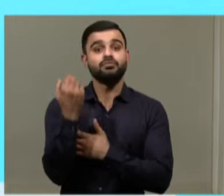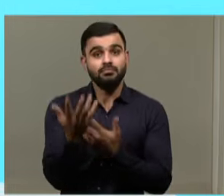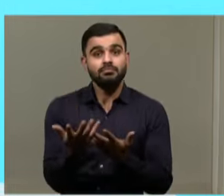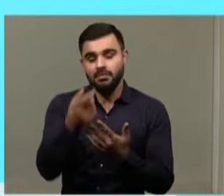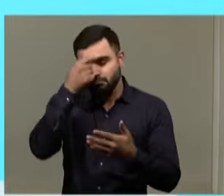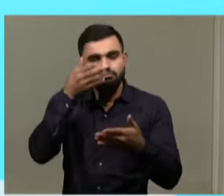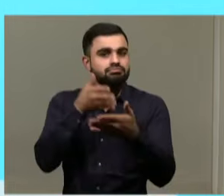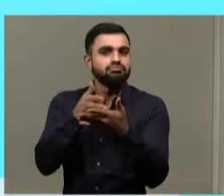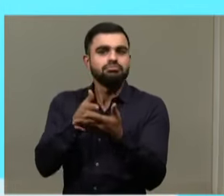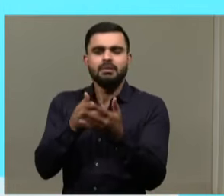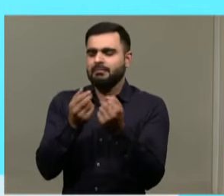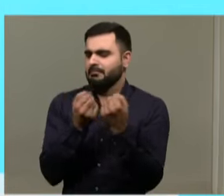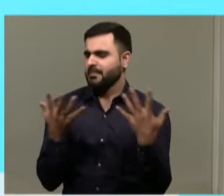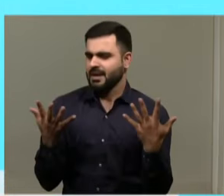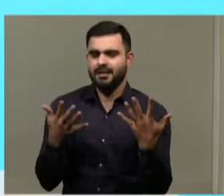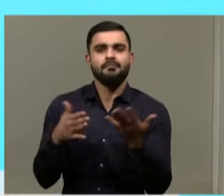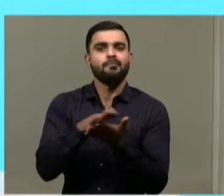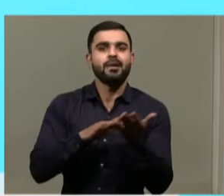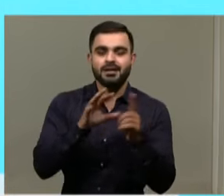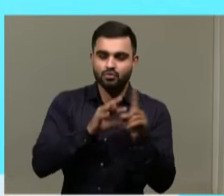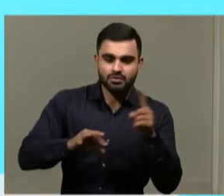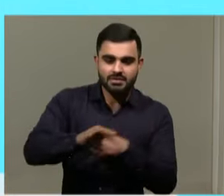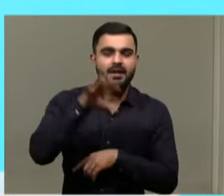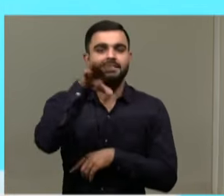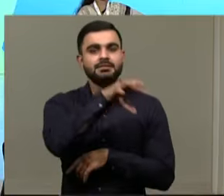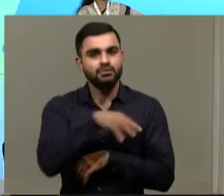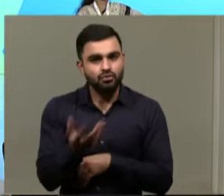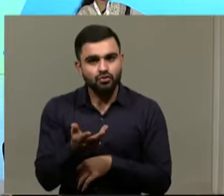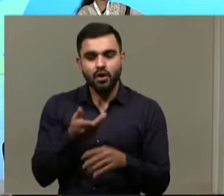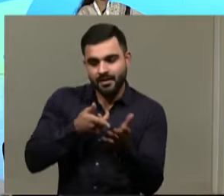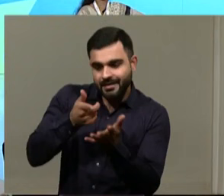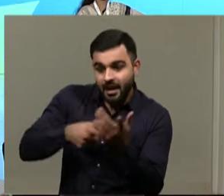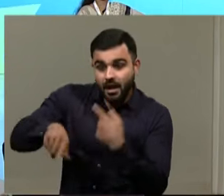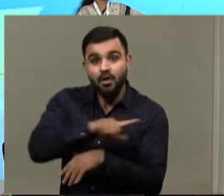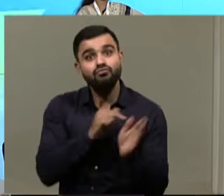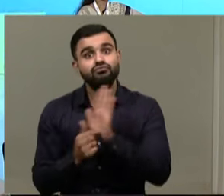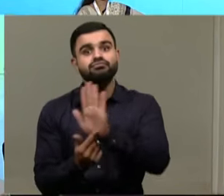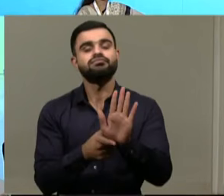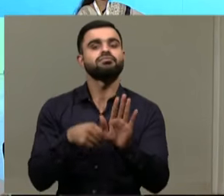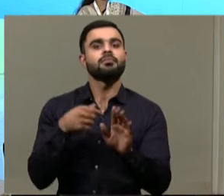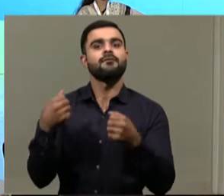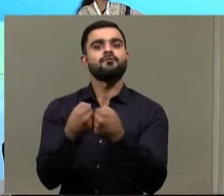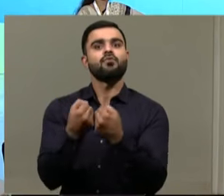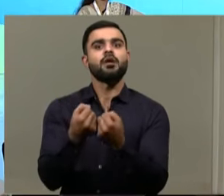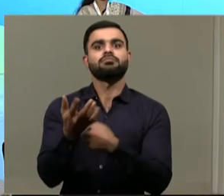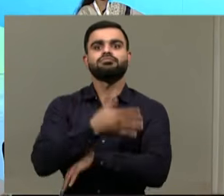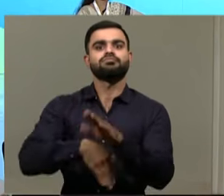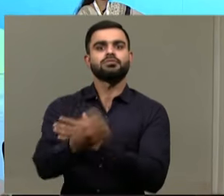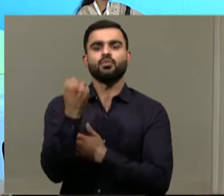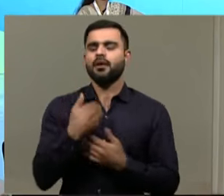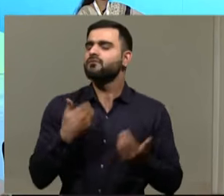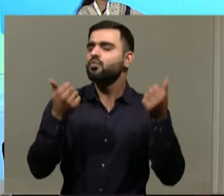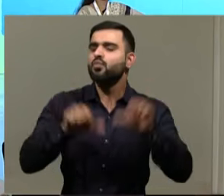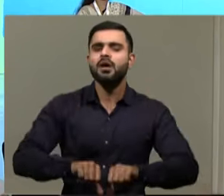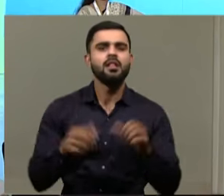issues at the very basic district or the village level. What has failed us is